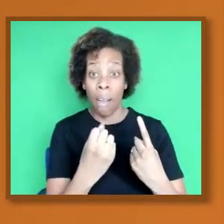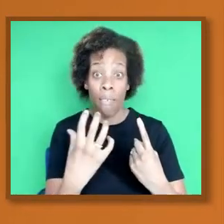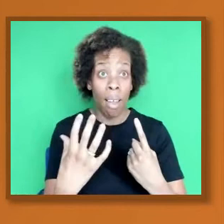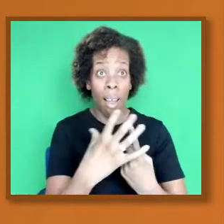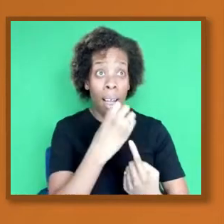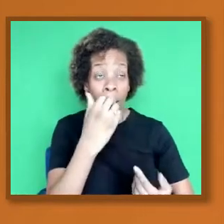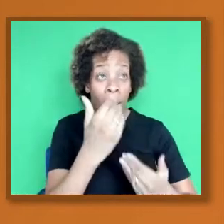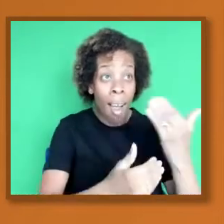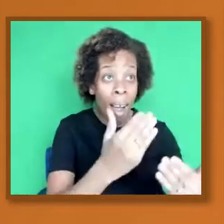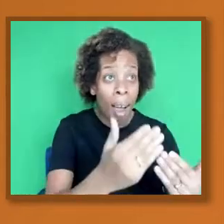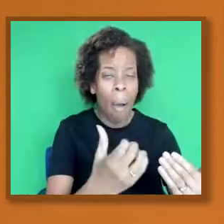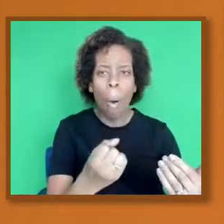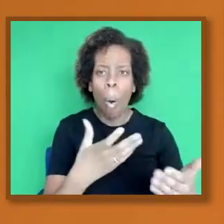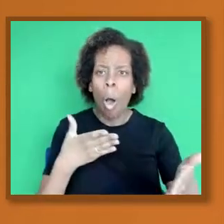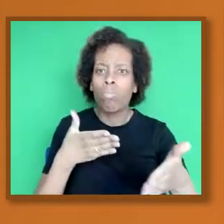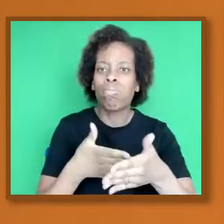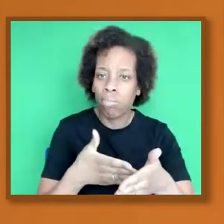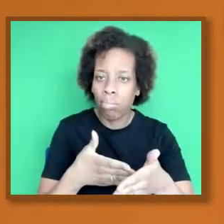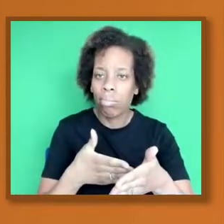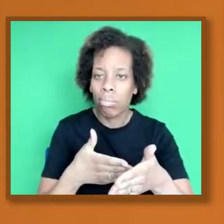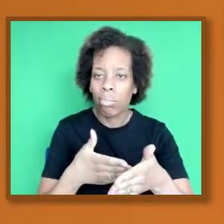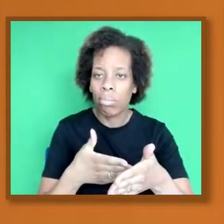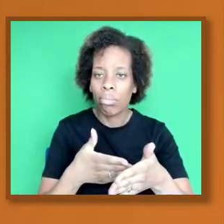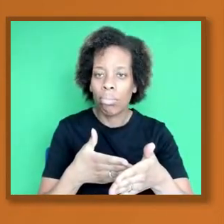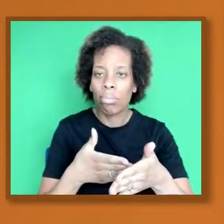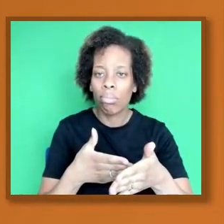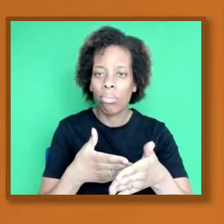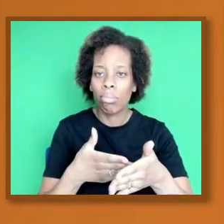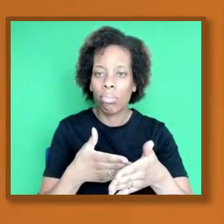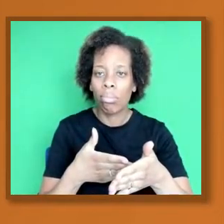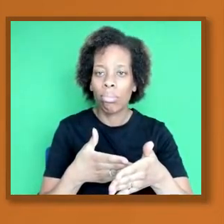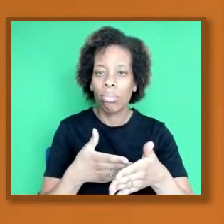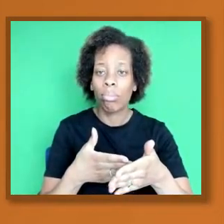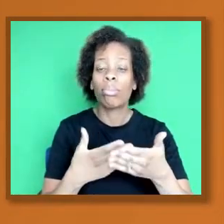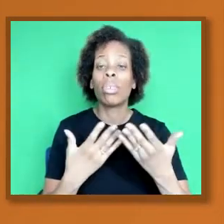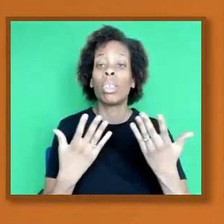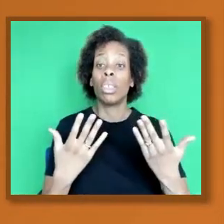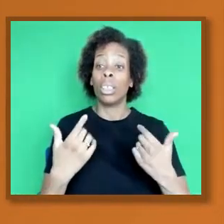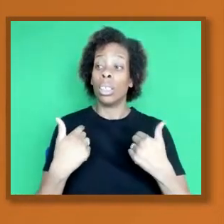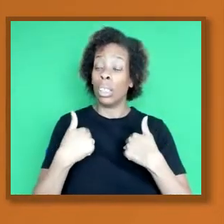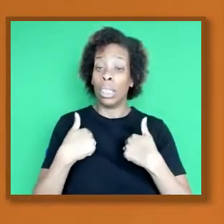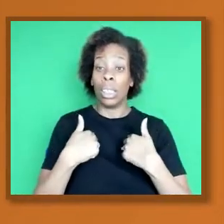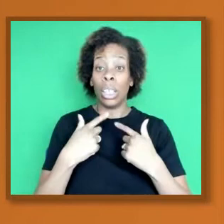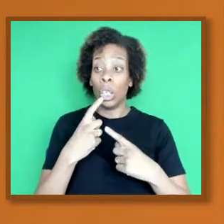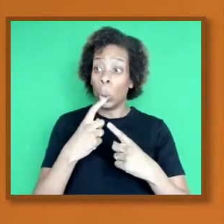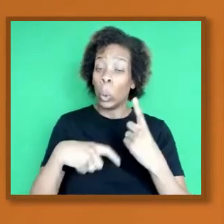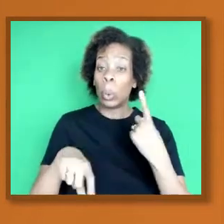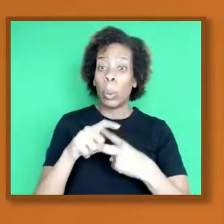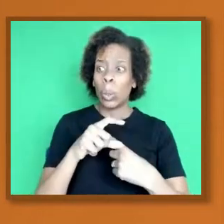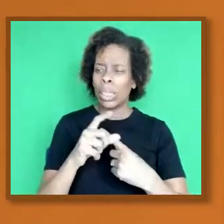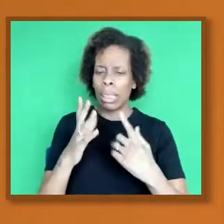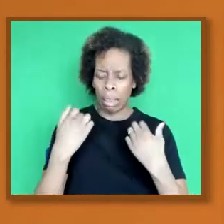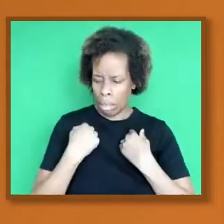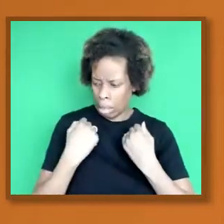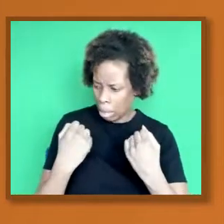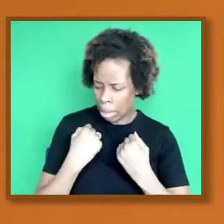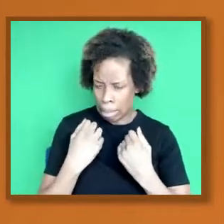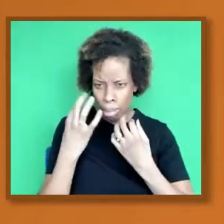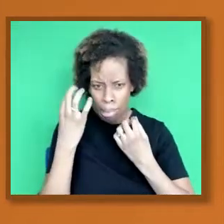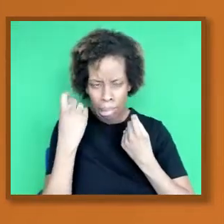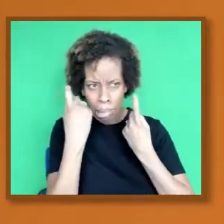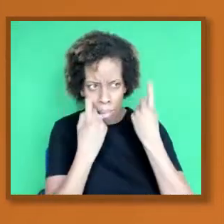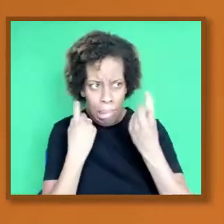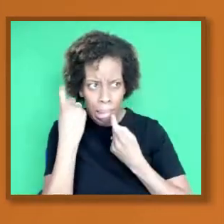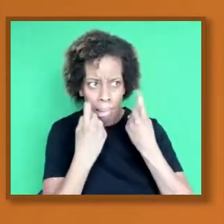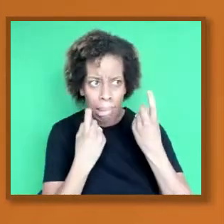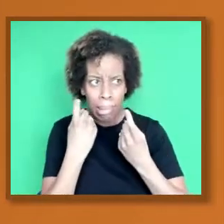given us resistance to ask different questions from the mainstream that enables us to survive and to pull through.